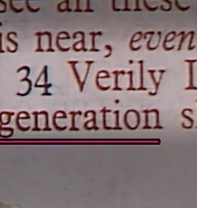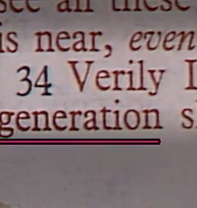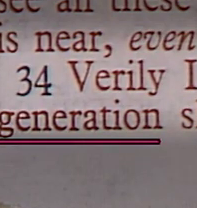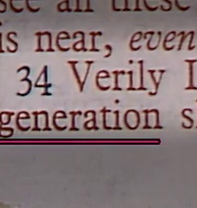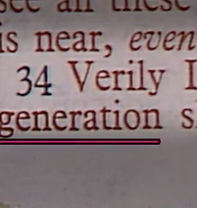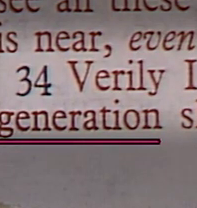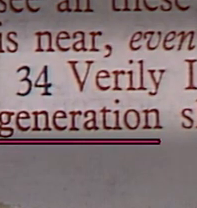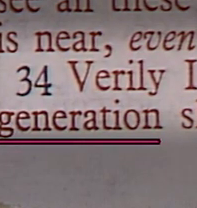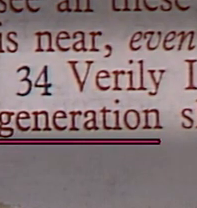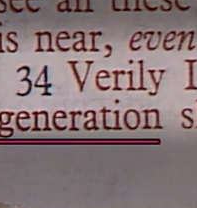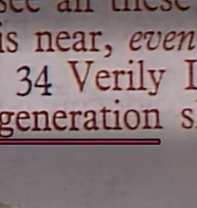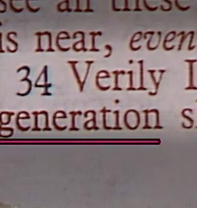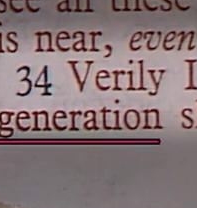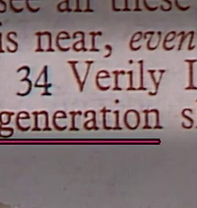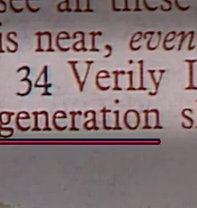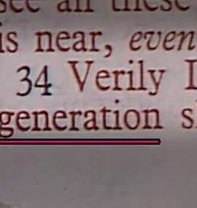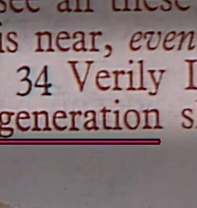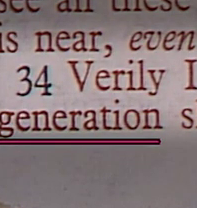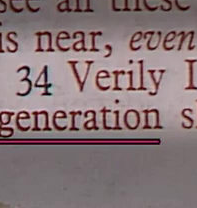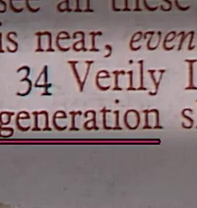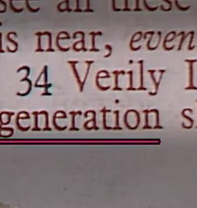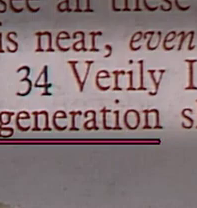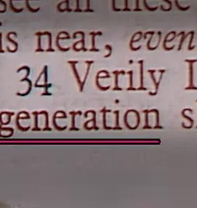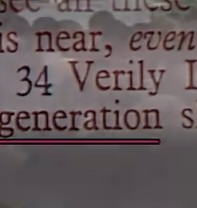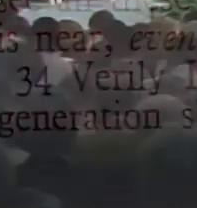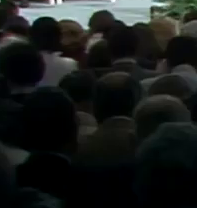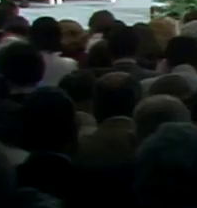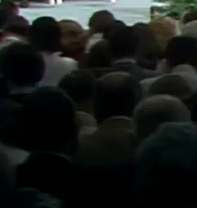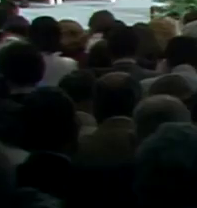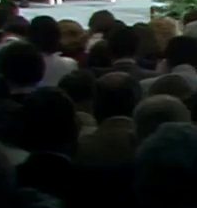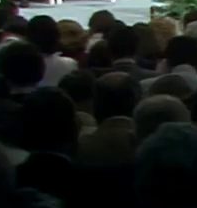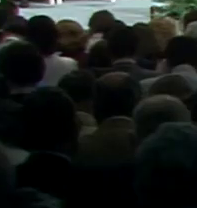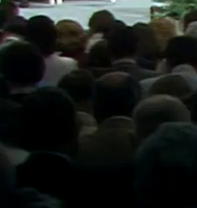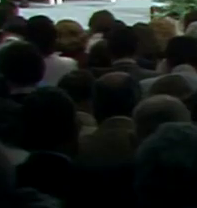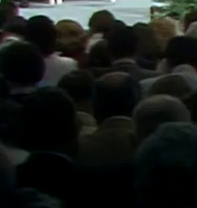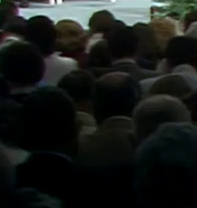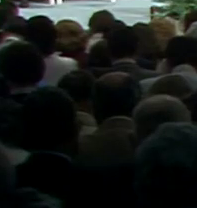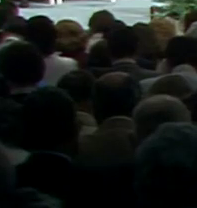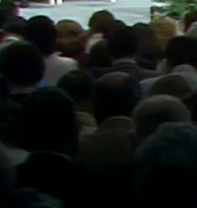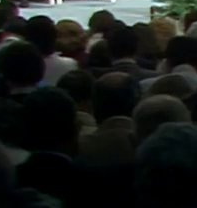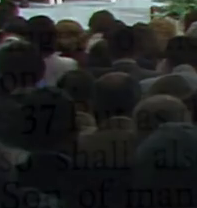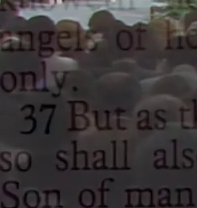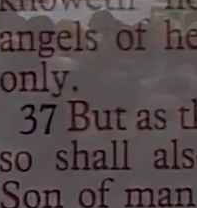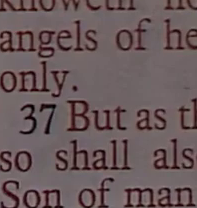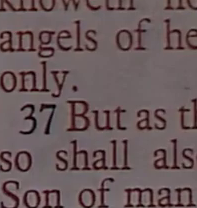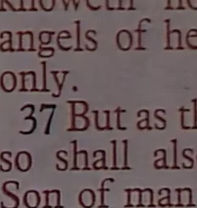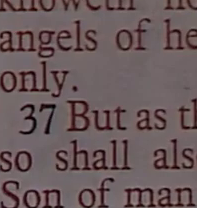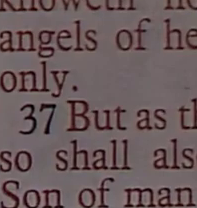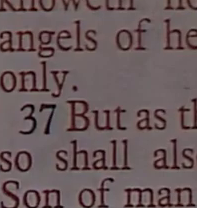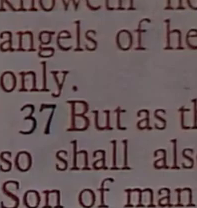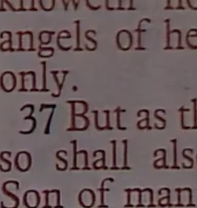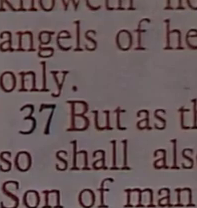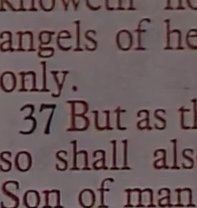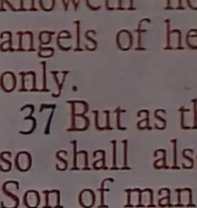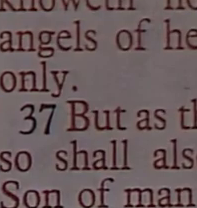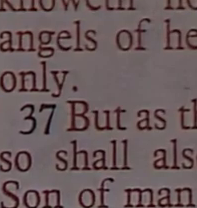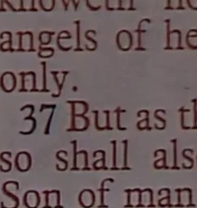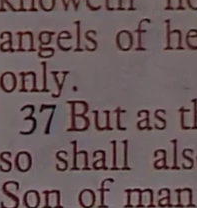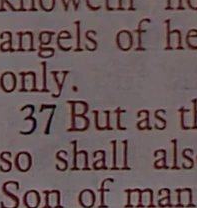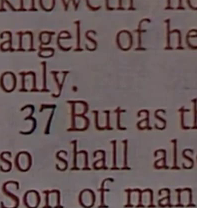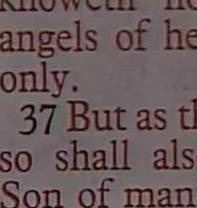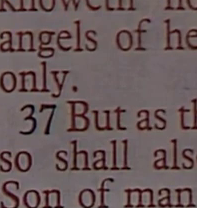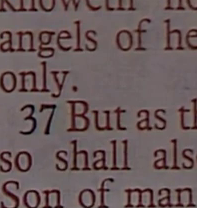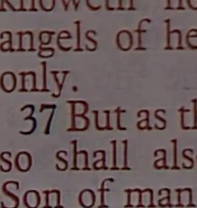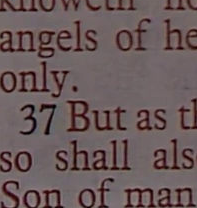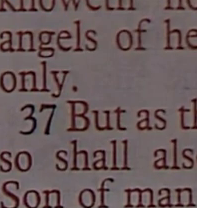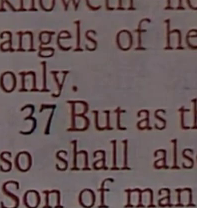emphasis here This generation Shall not pass Till all these things be fulfilled Heaven and earth shall pass away But my